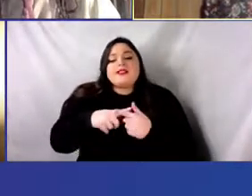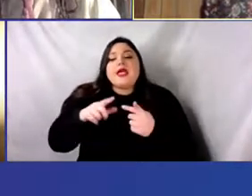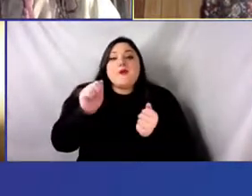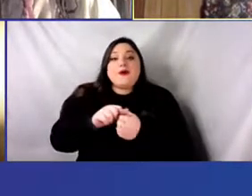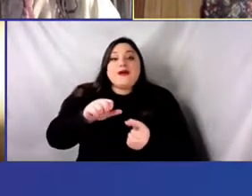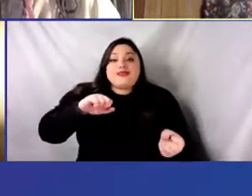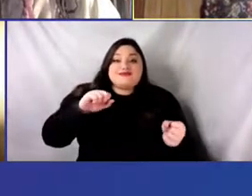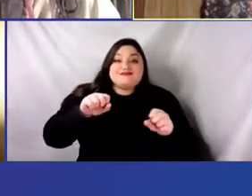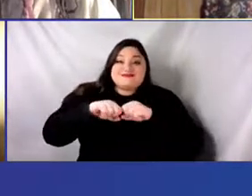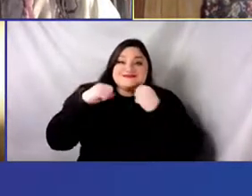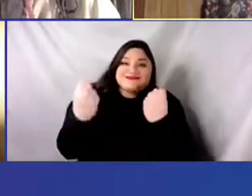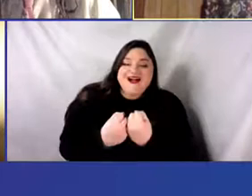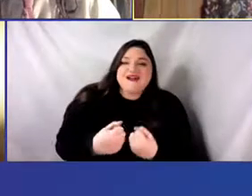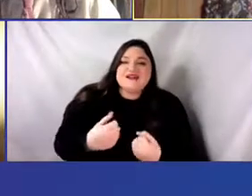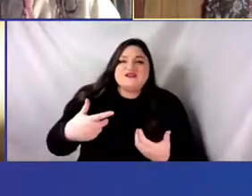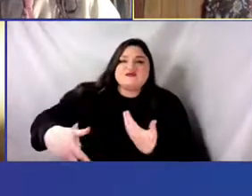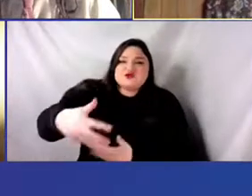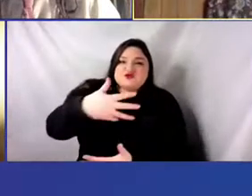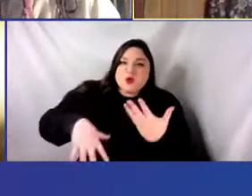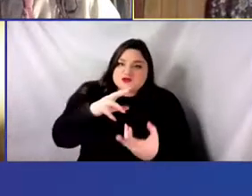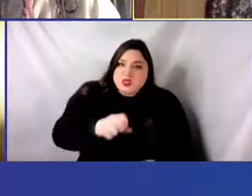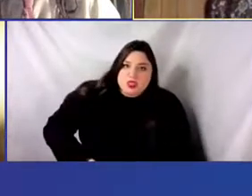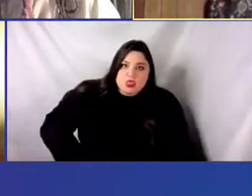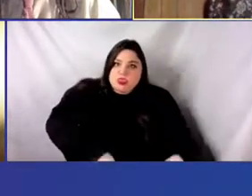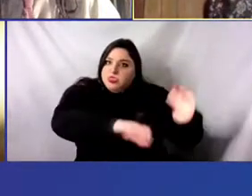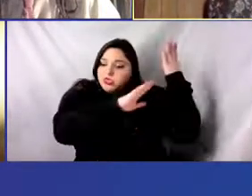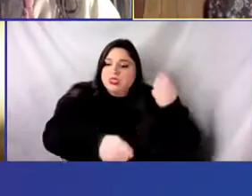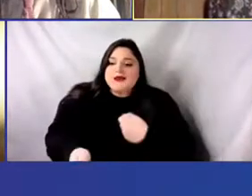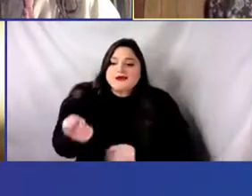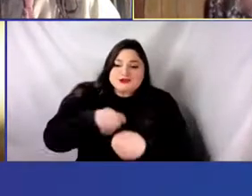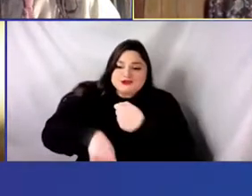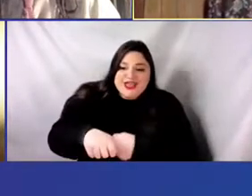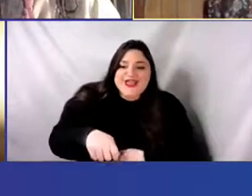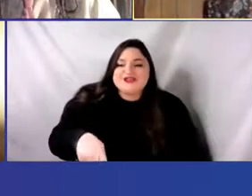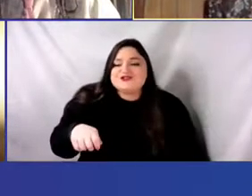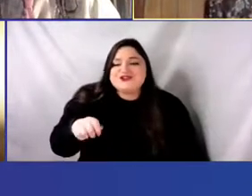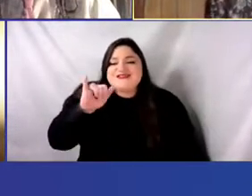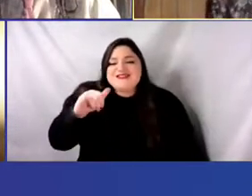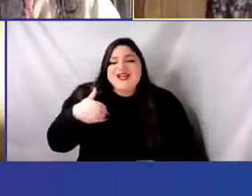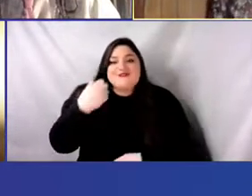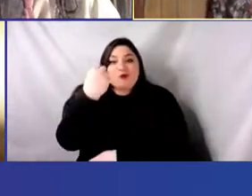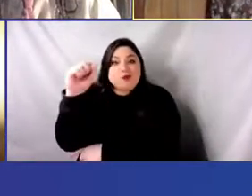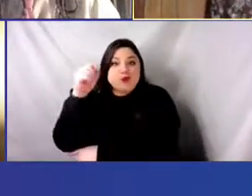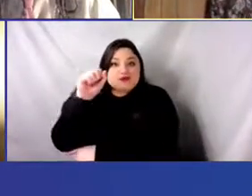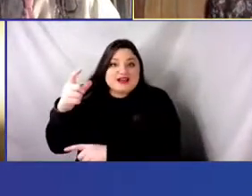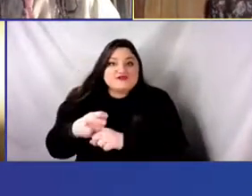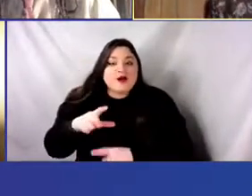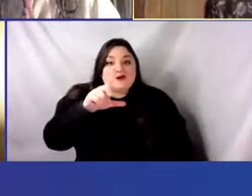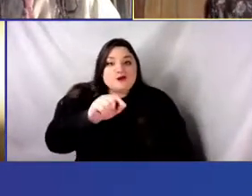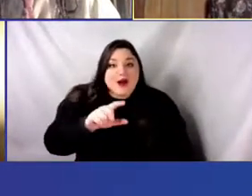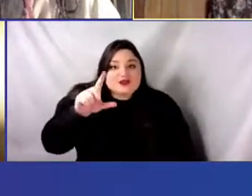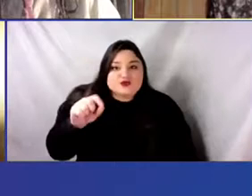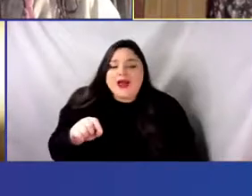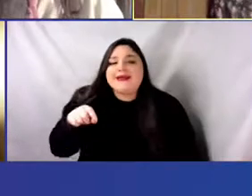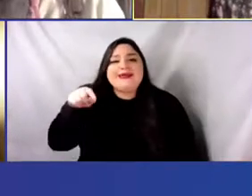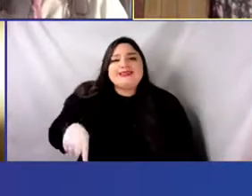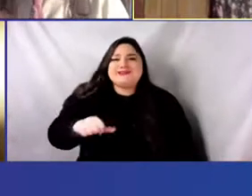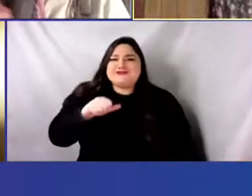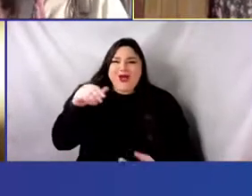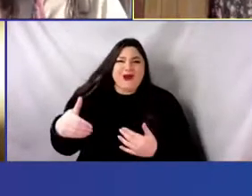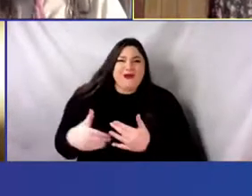about systemic racism that are not new, but are just happening again, happening on deeper levels.